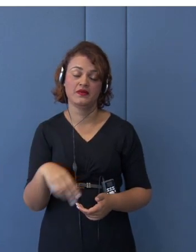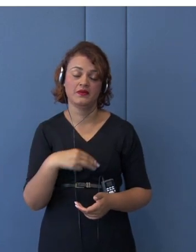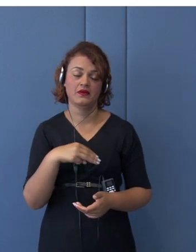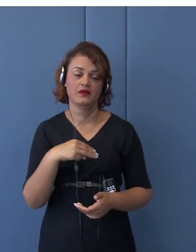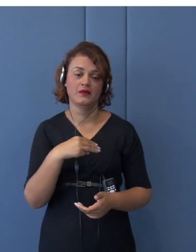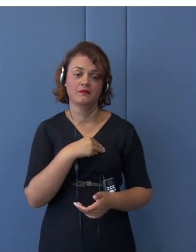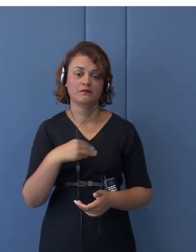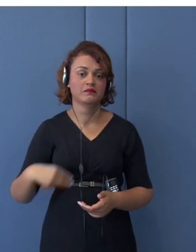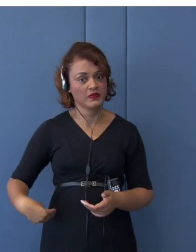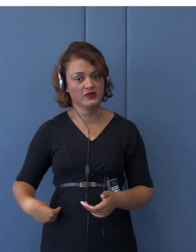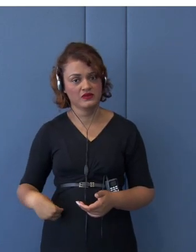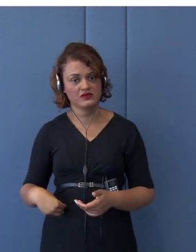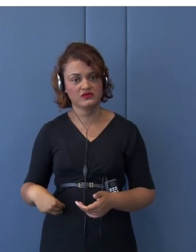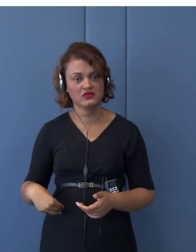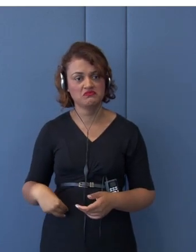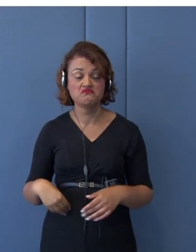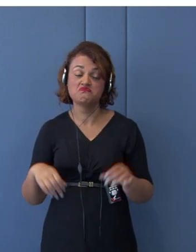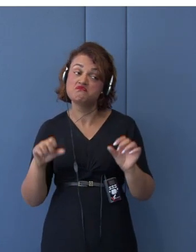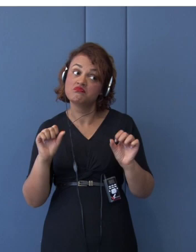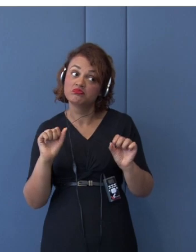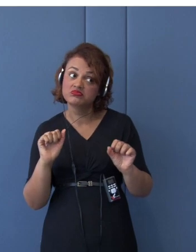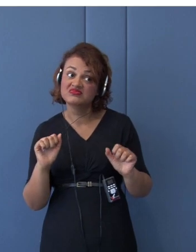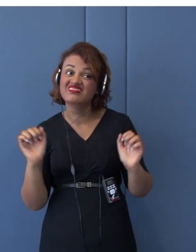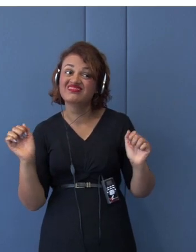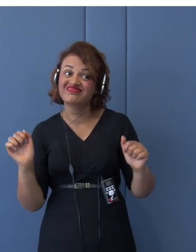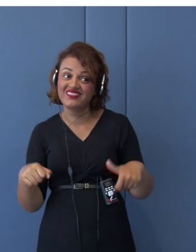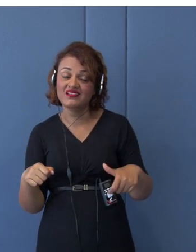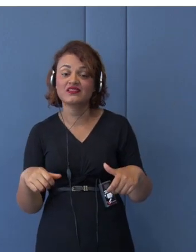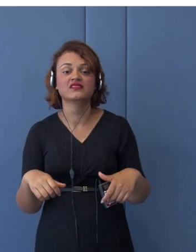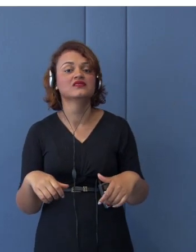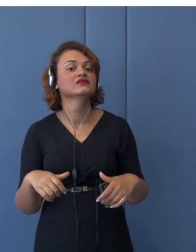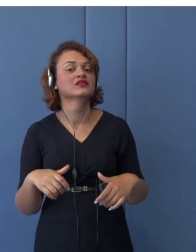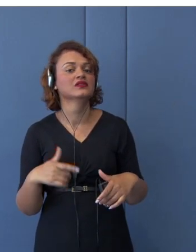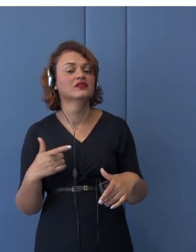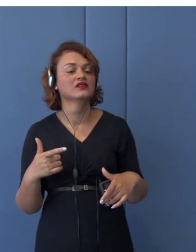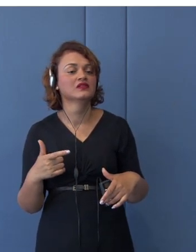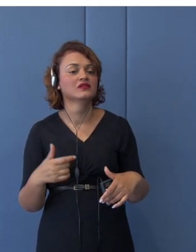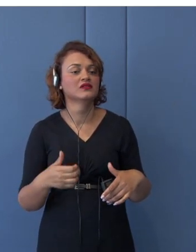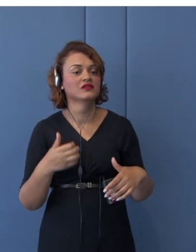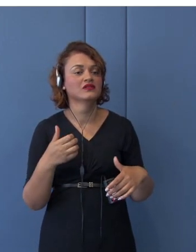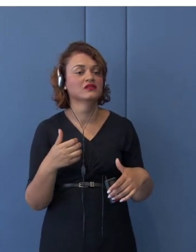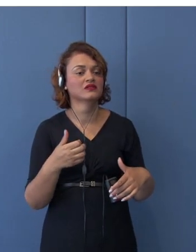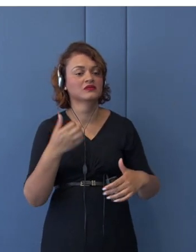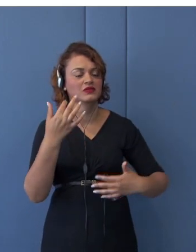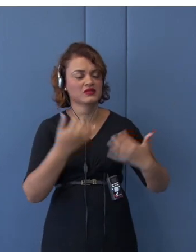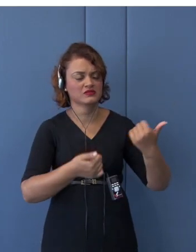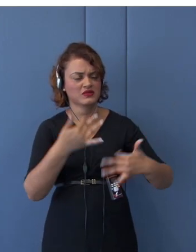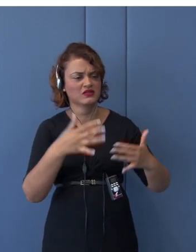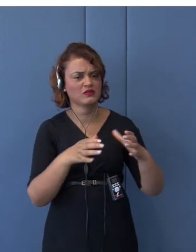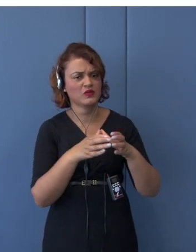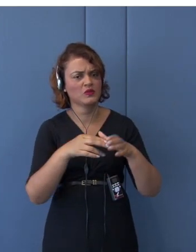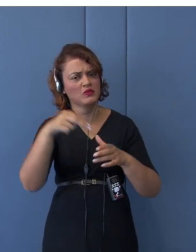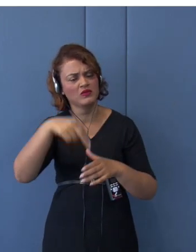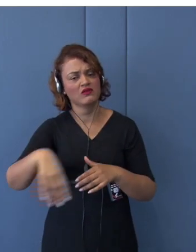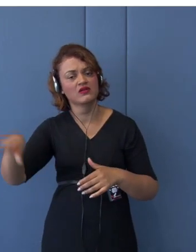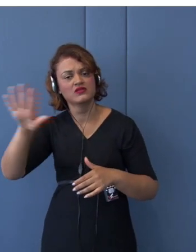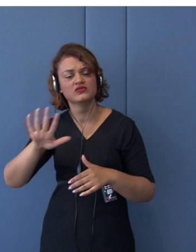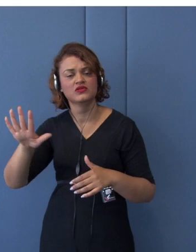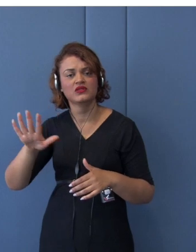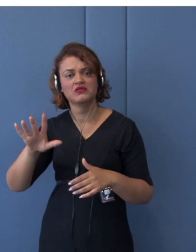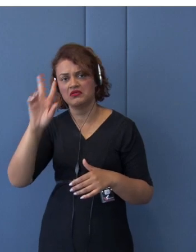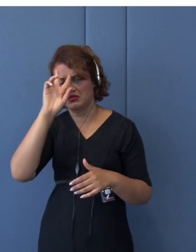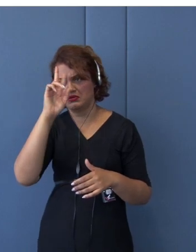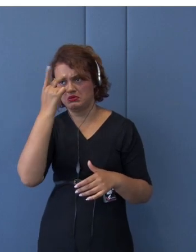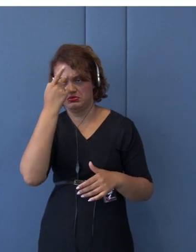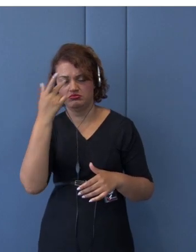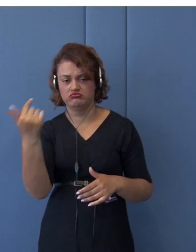domestic constituencies that his government position had not been changed, despite the strong U